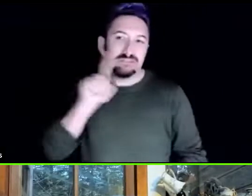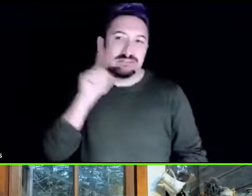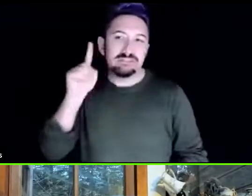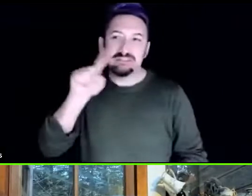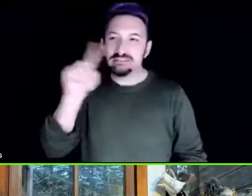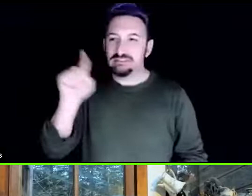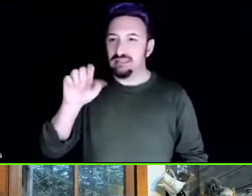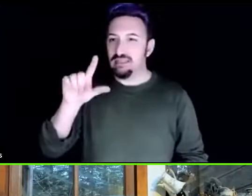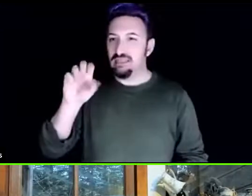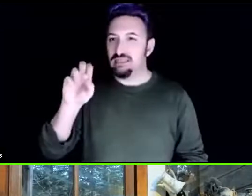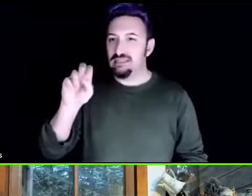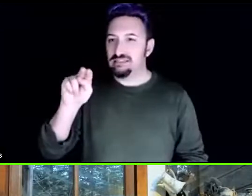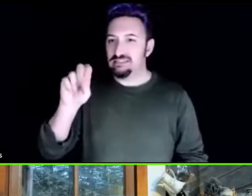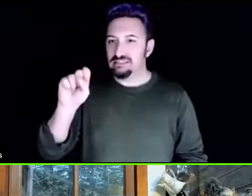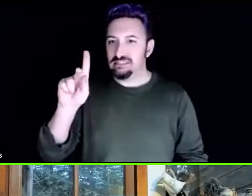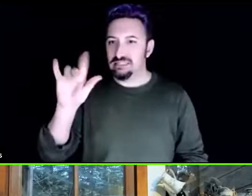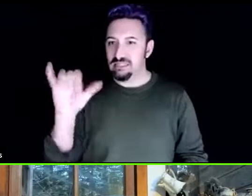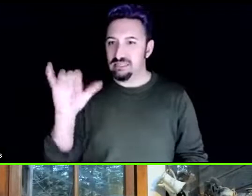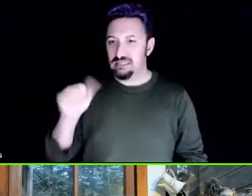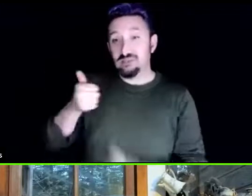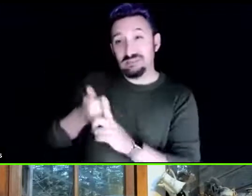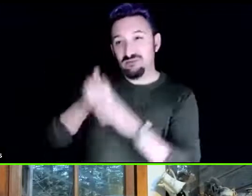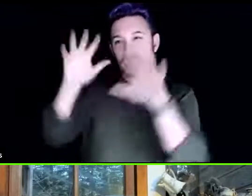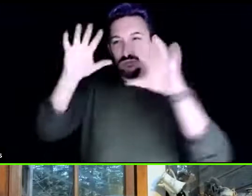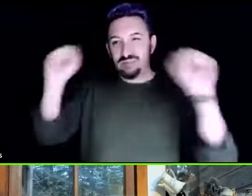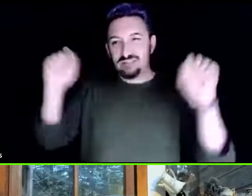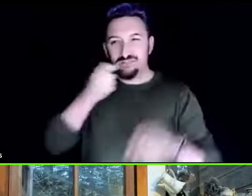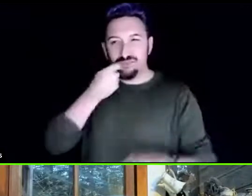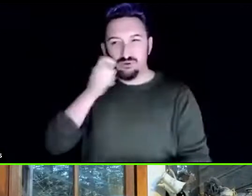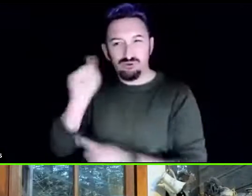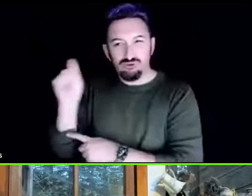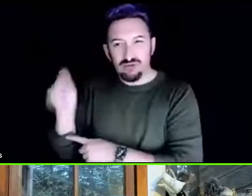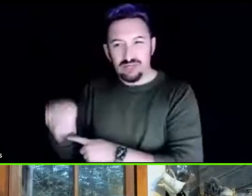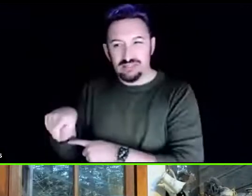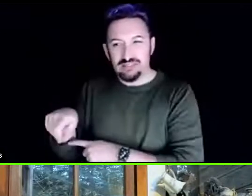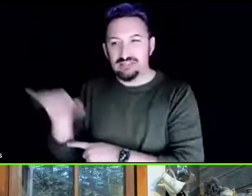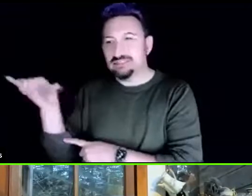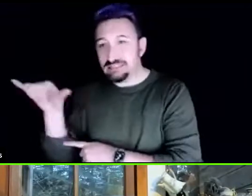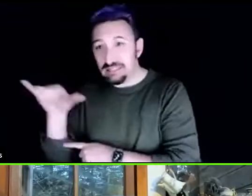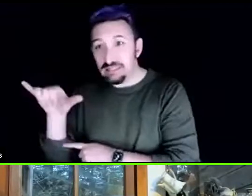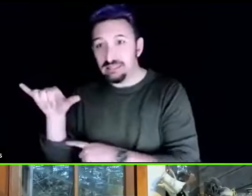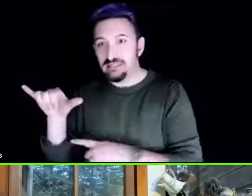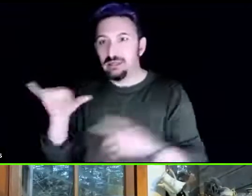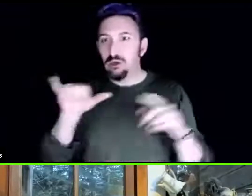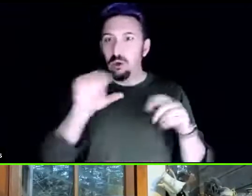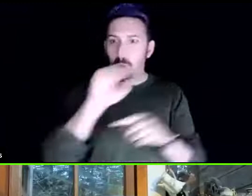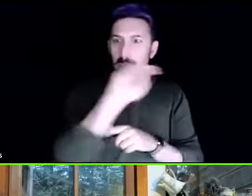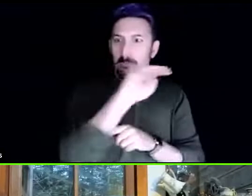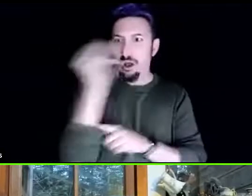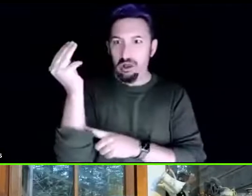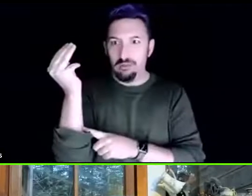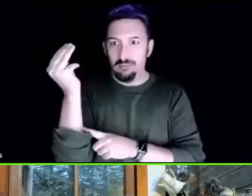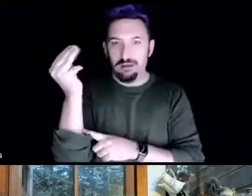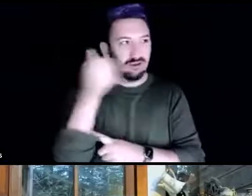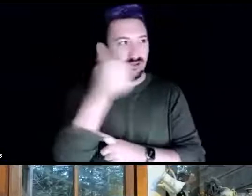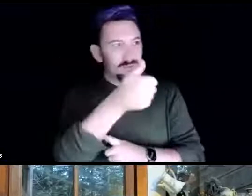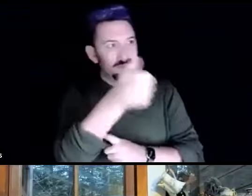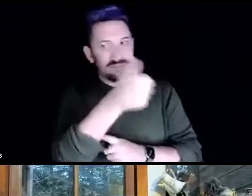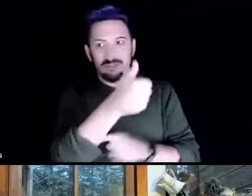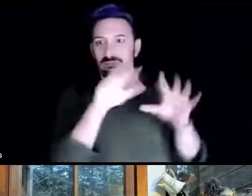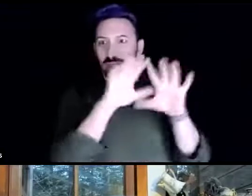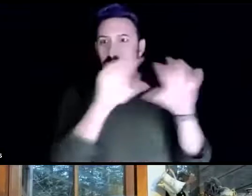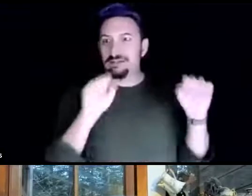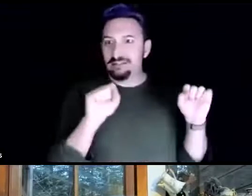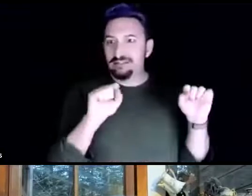it's kind of like Obama being president of the U.S., right? mean, if they were still alive, you